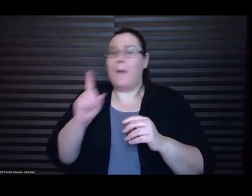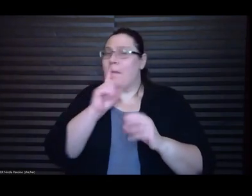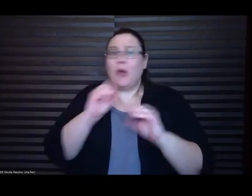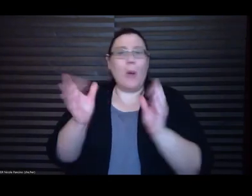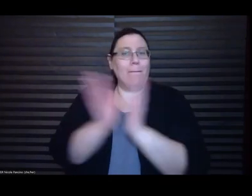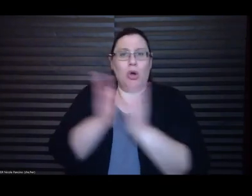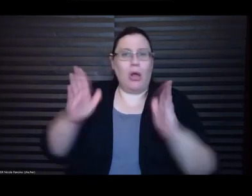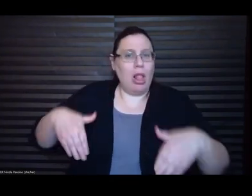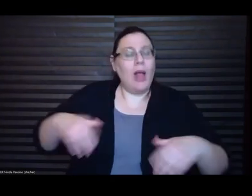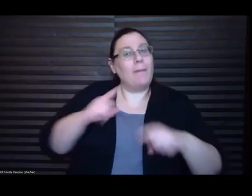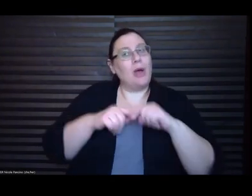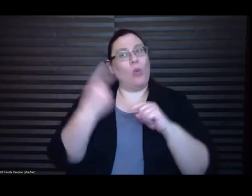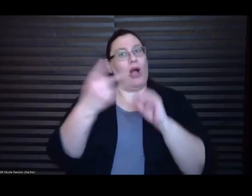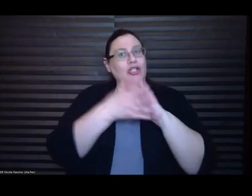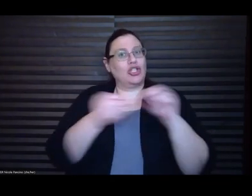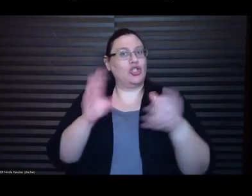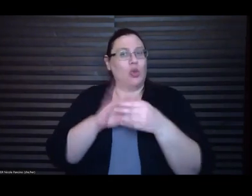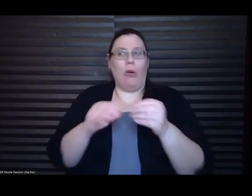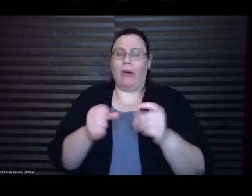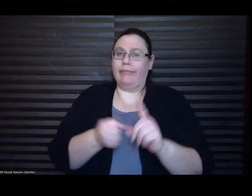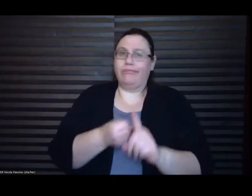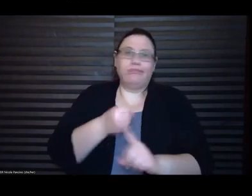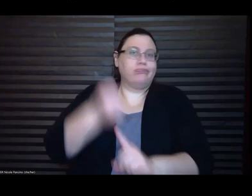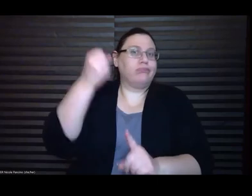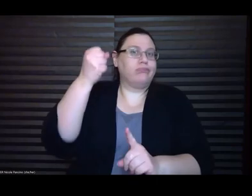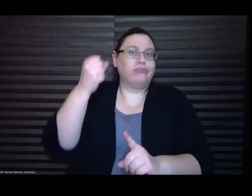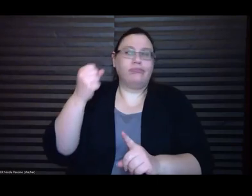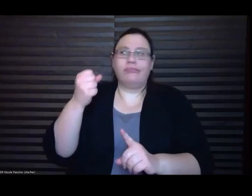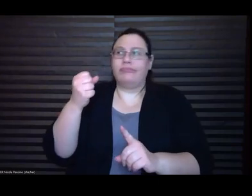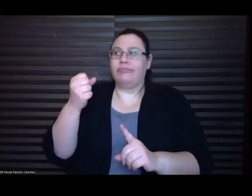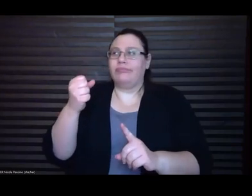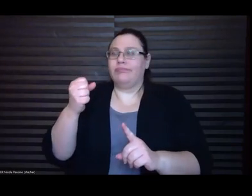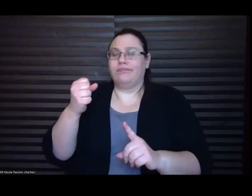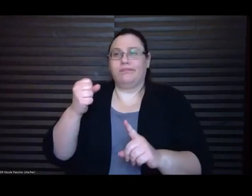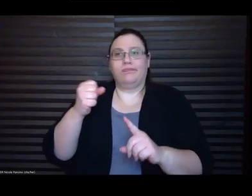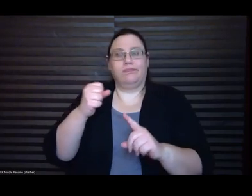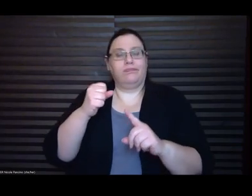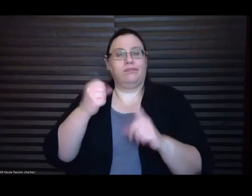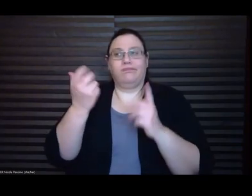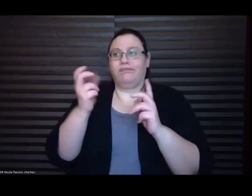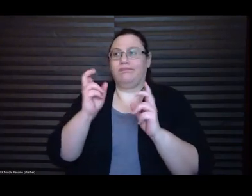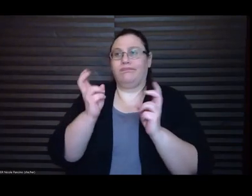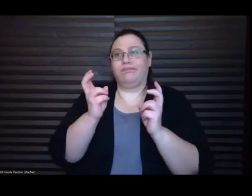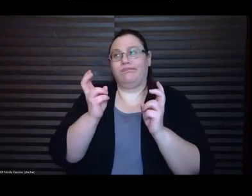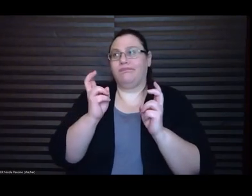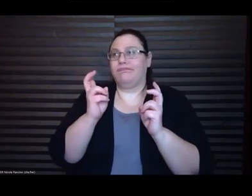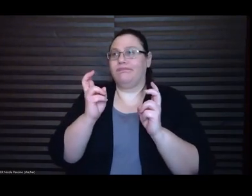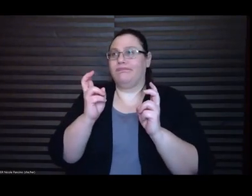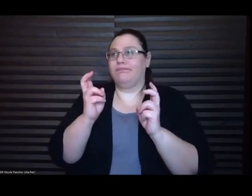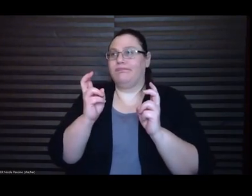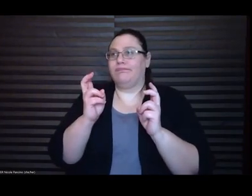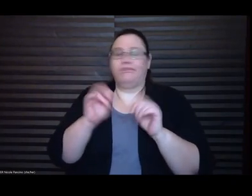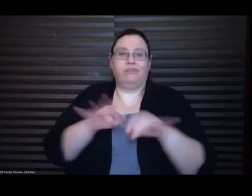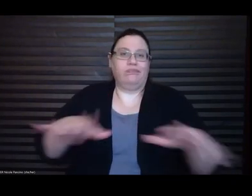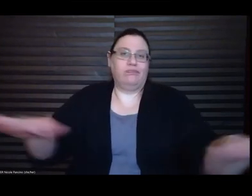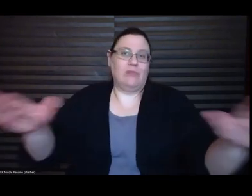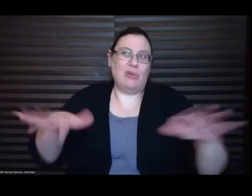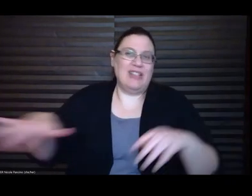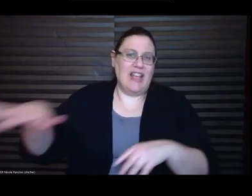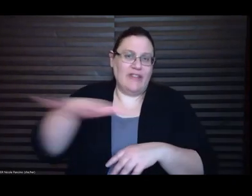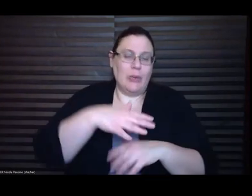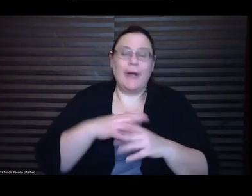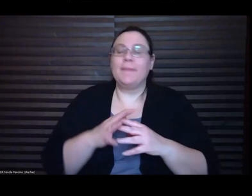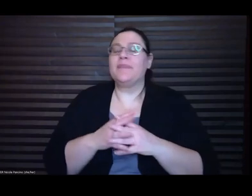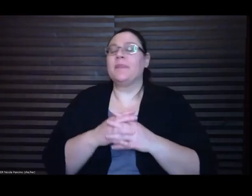it had a really wide it well big lots of footprints it was just kind of all over the place and so and sort of I was sort of so I